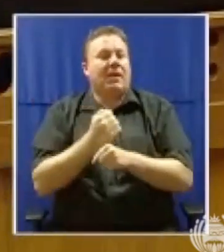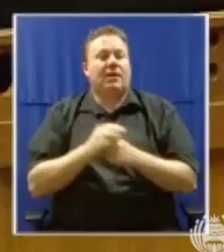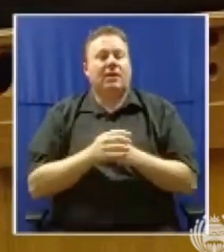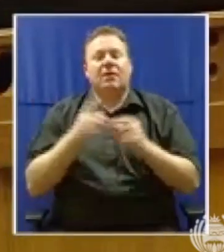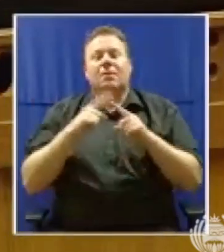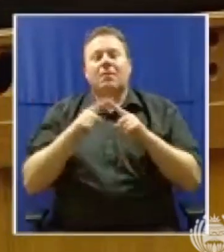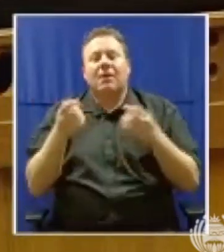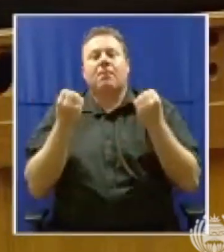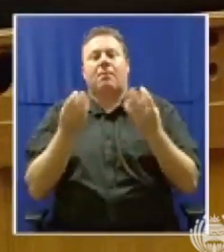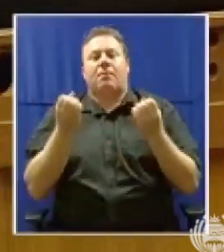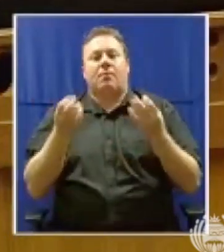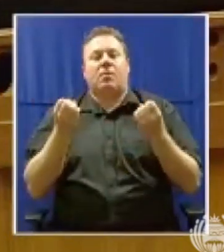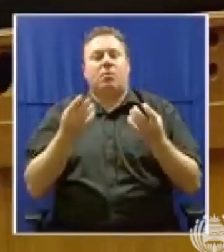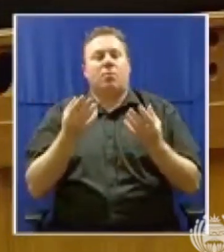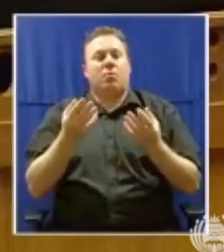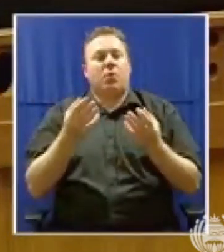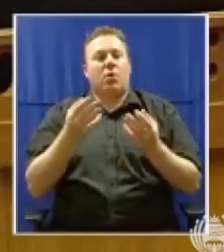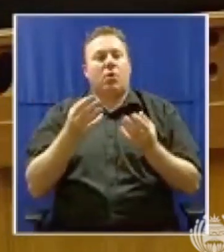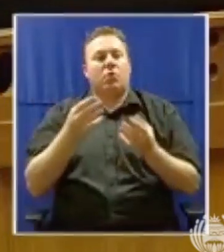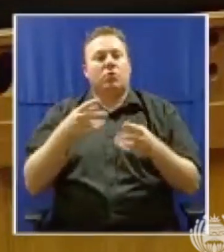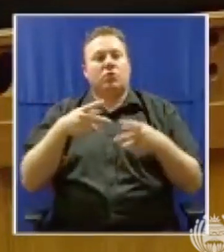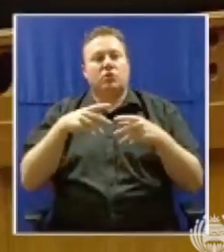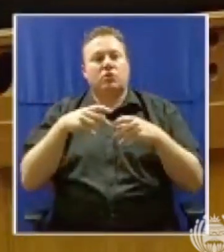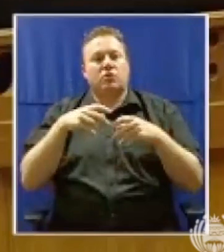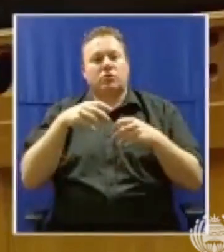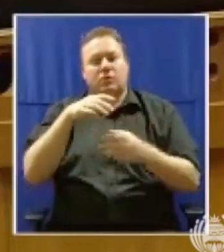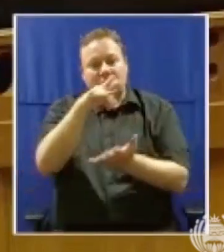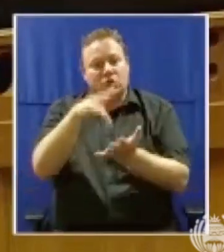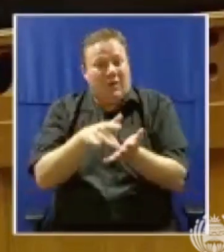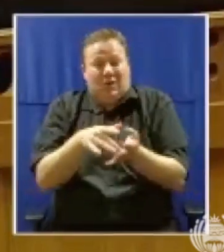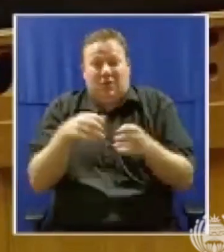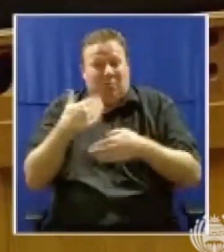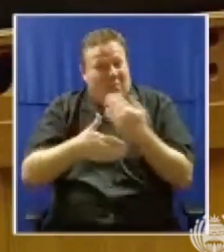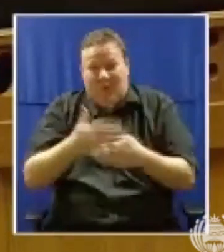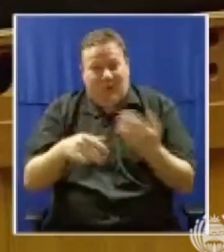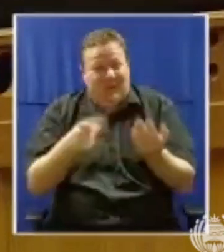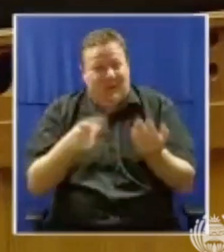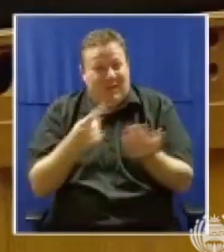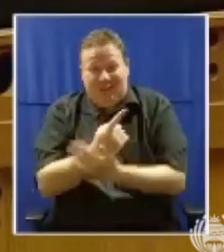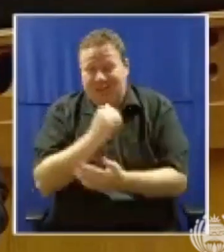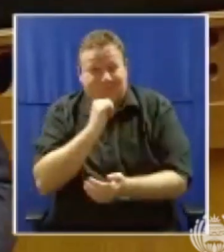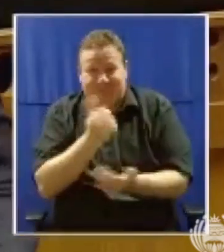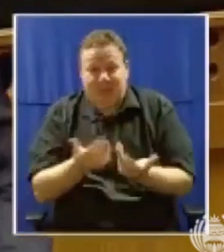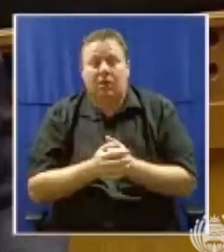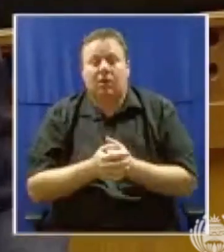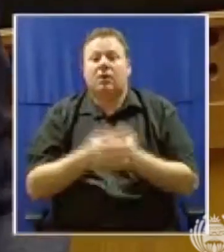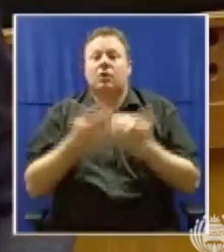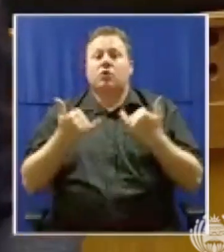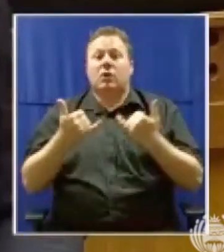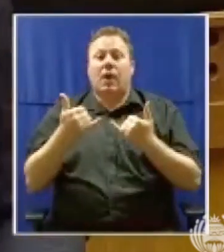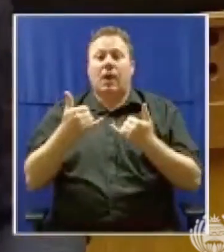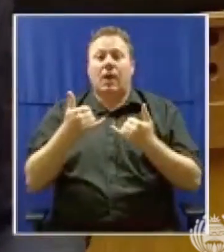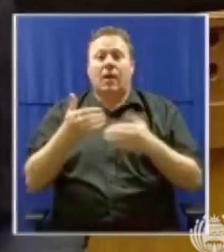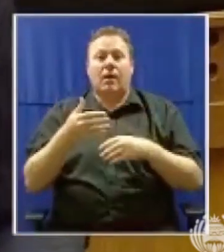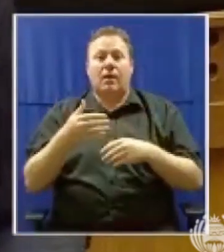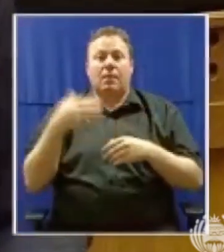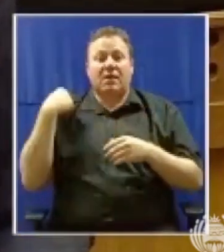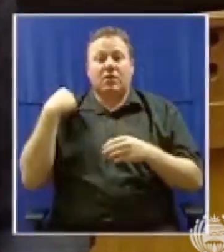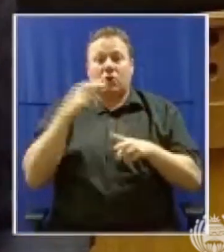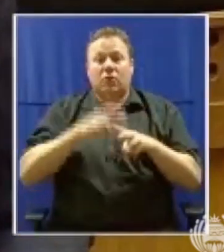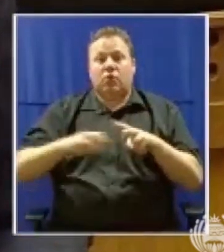there's been no progress to speak of at all. Now, today we heard from the Minister of Tourism, who has a very lovely